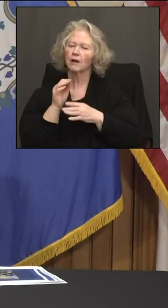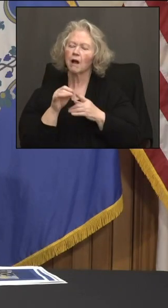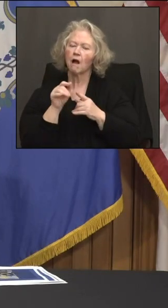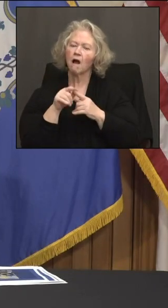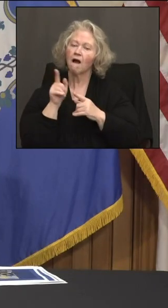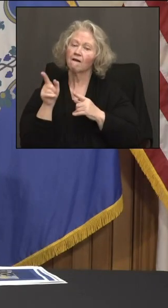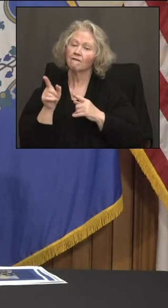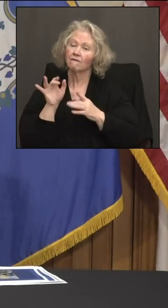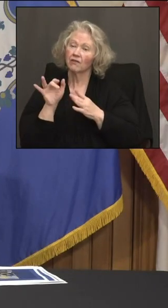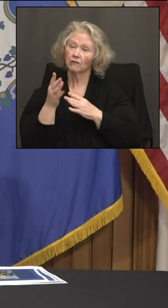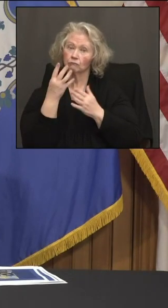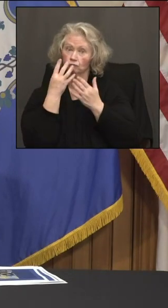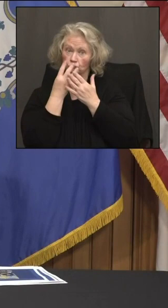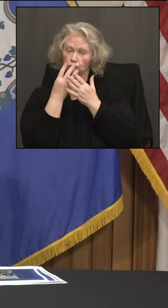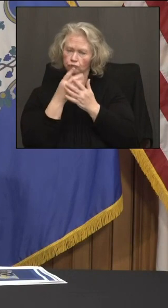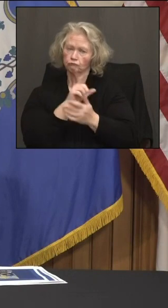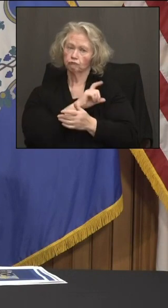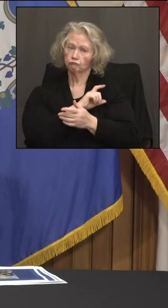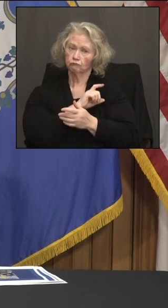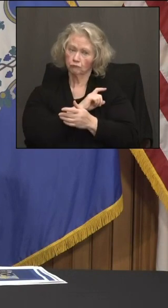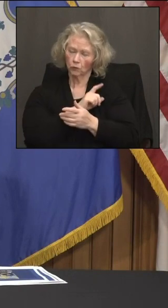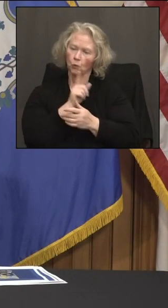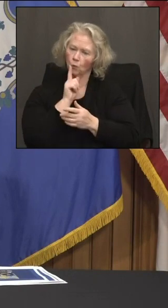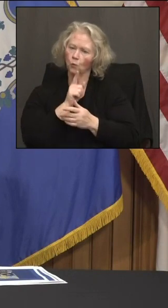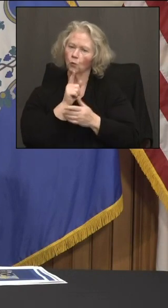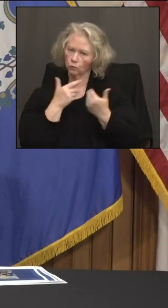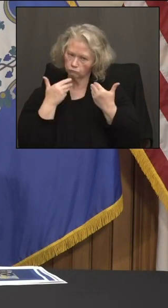who have been, are chosen to do the vaccine?